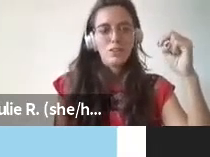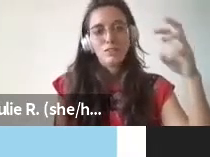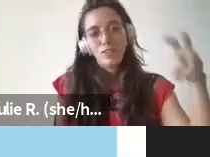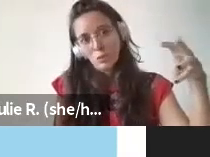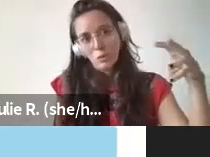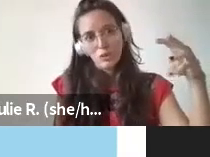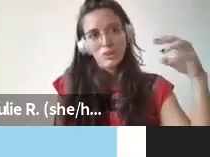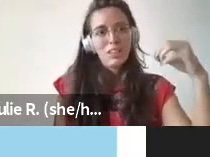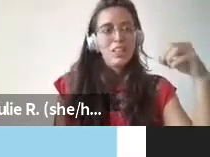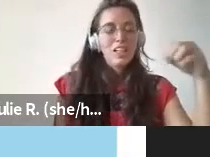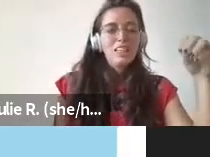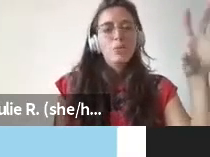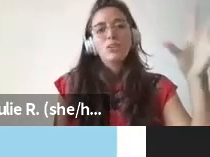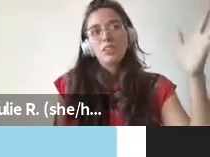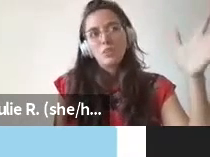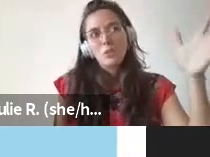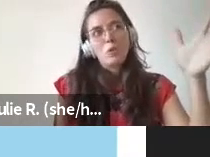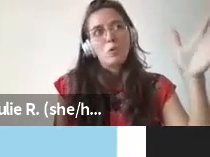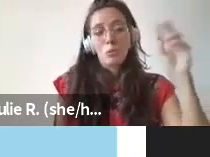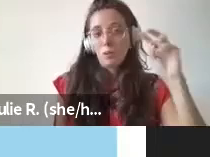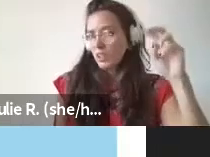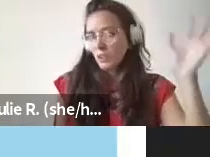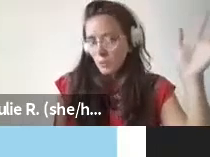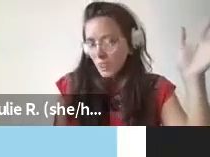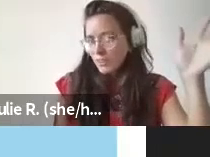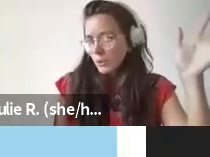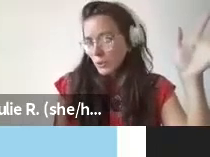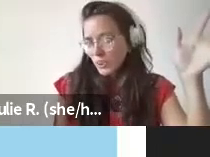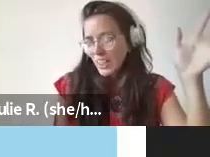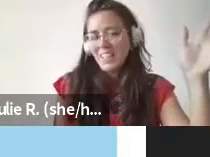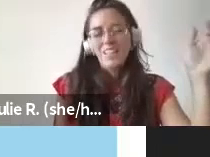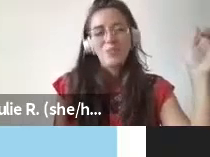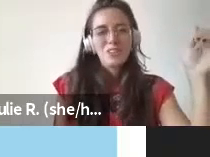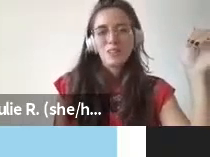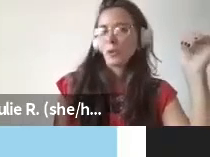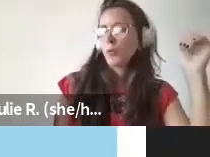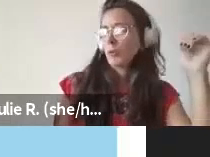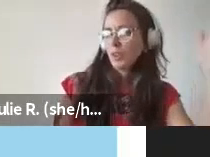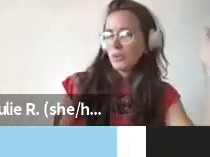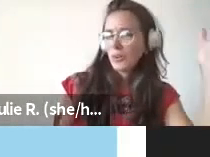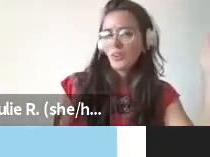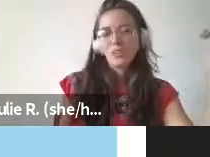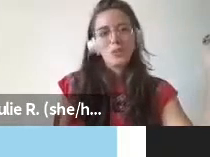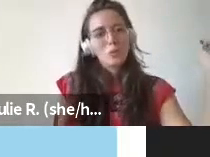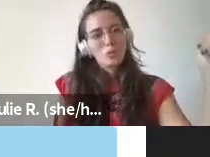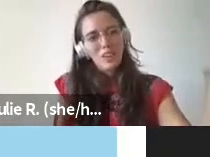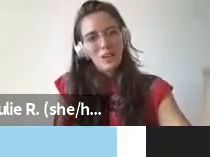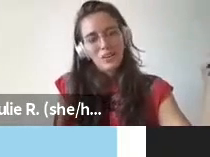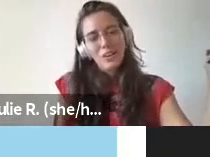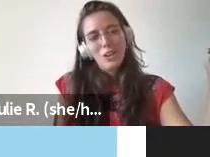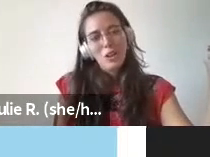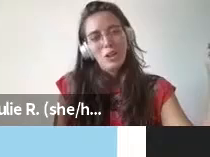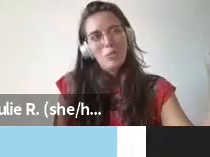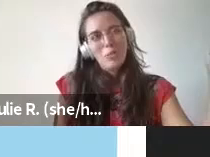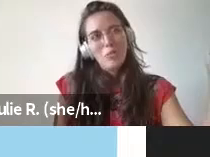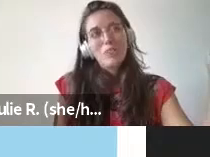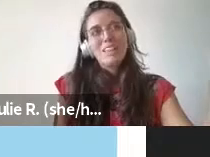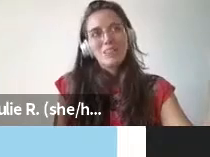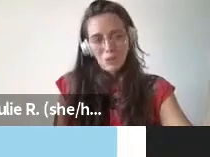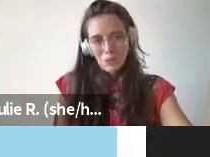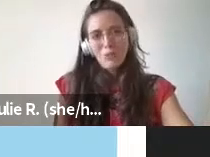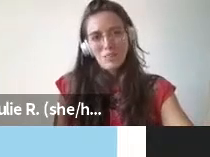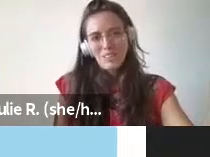developing world and we have the developed world now we're a little bit more politically correct so to say and say the global north and the global south